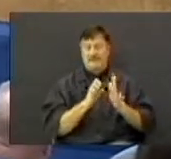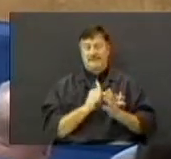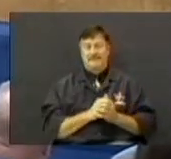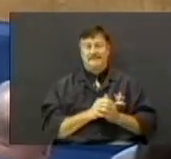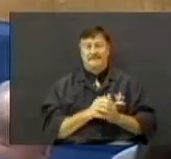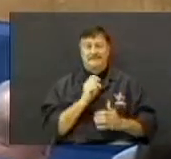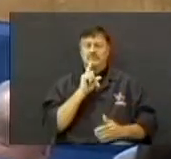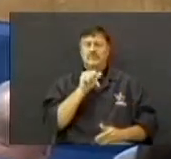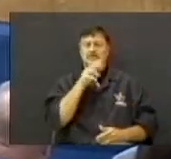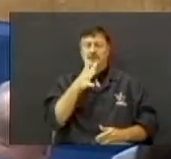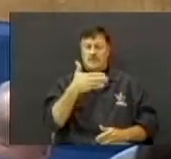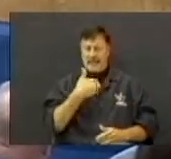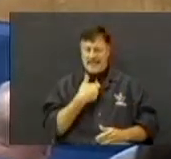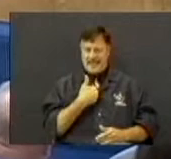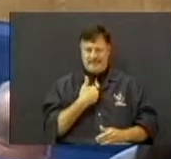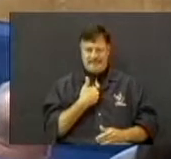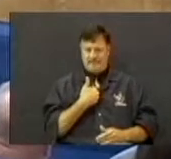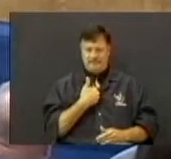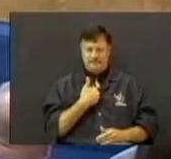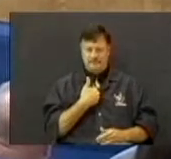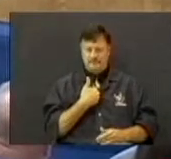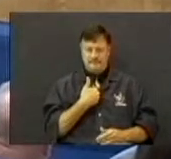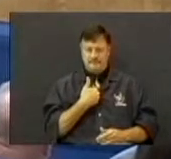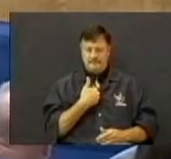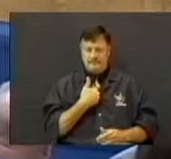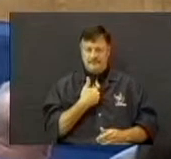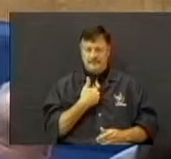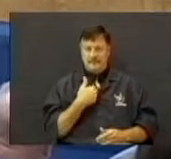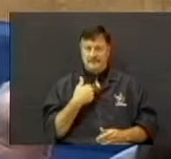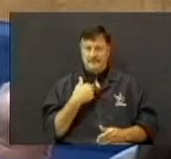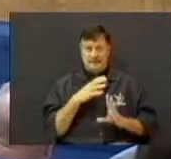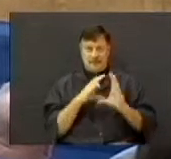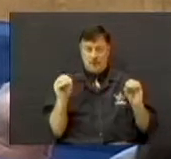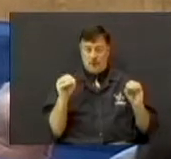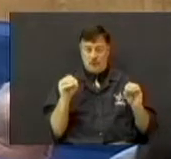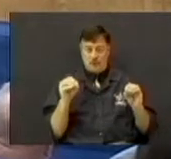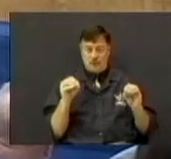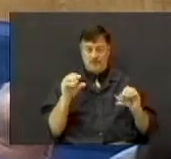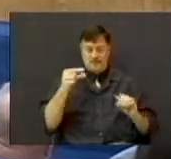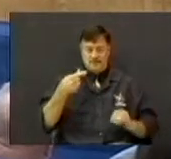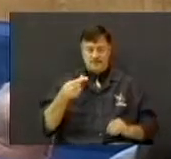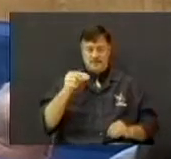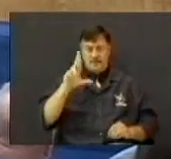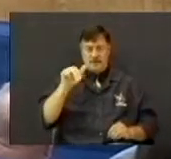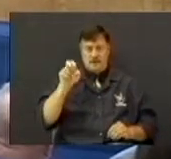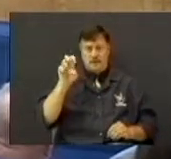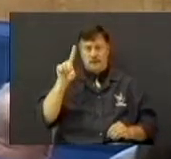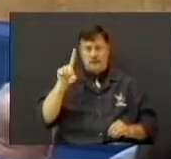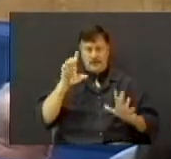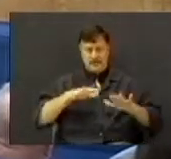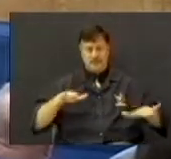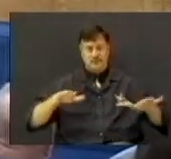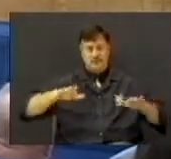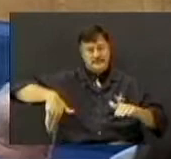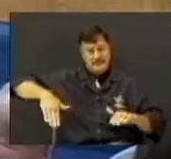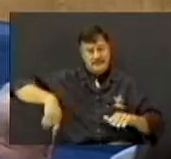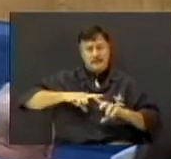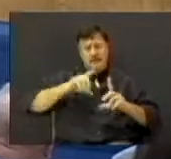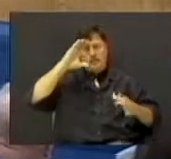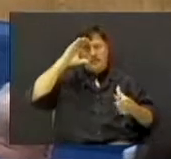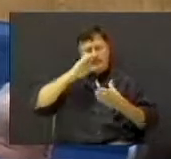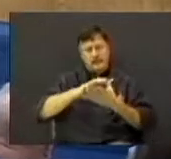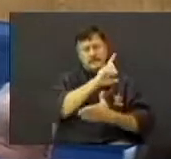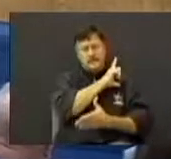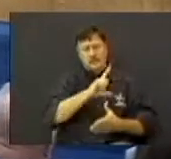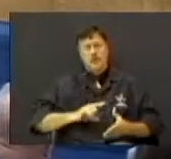We really don't have, we have, I don't have any grandchildren yet. We're still believing God's going to give us grandchildren. But I want to tell you, she's got a whole bunch of